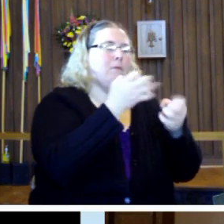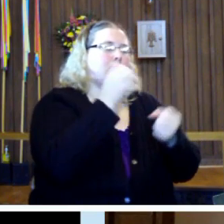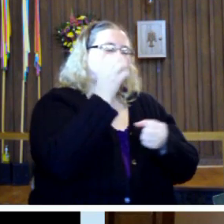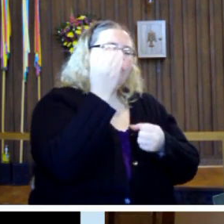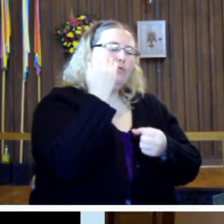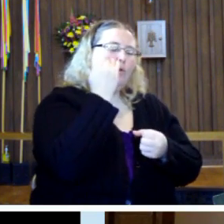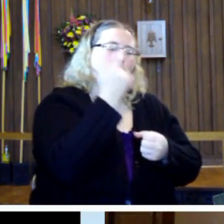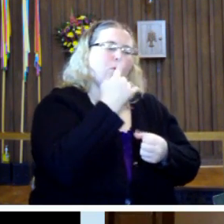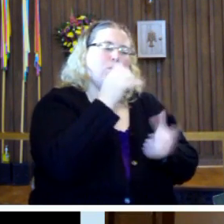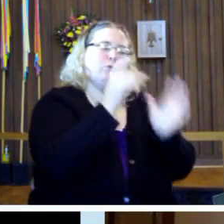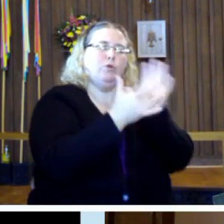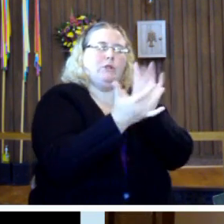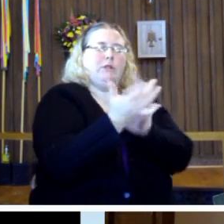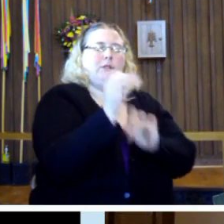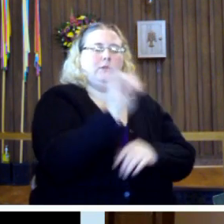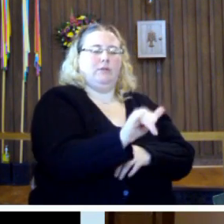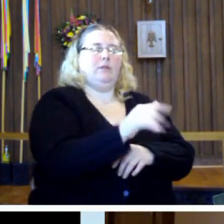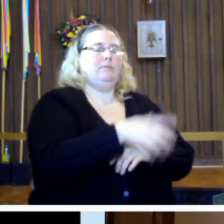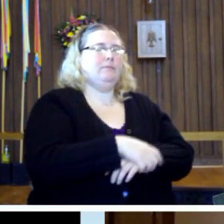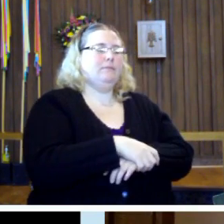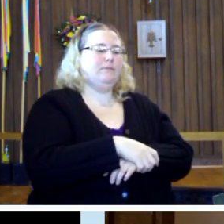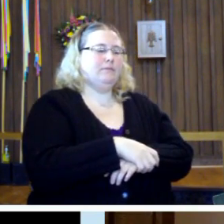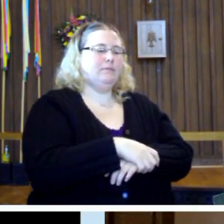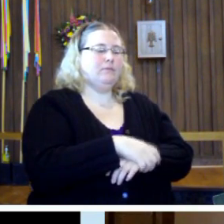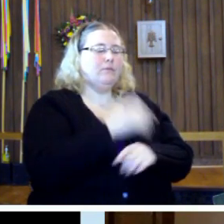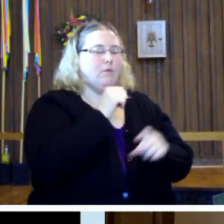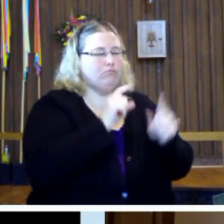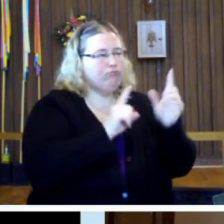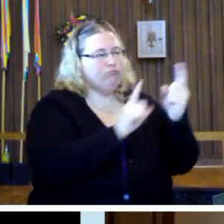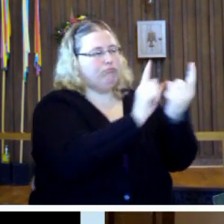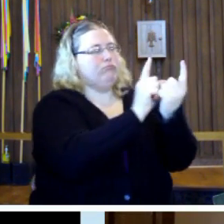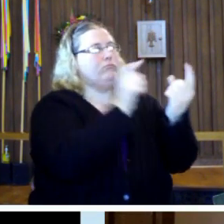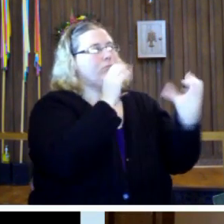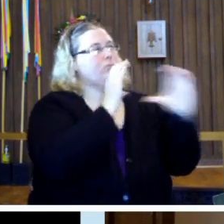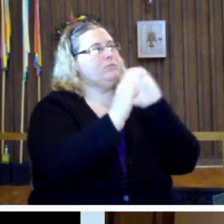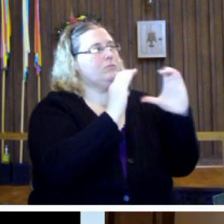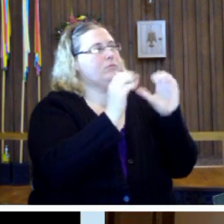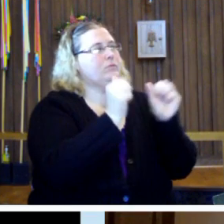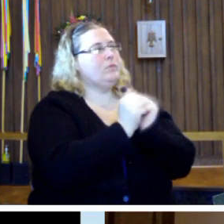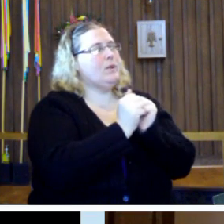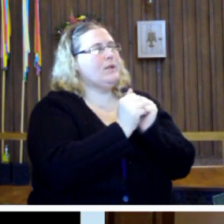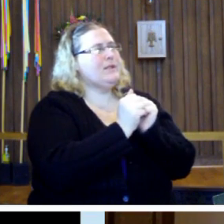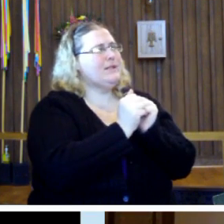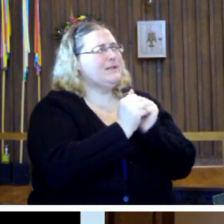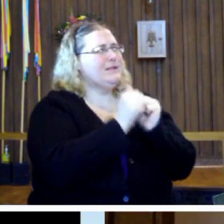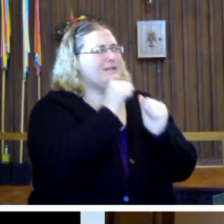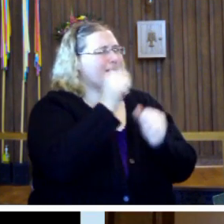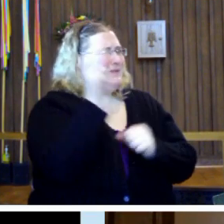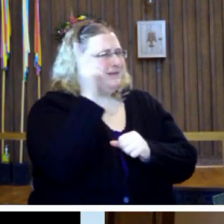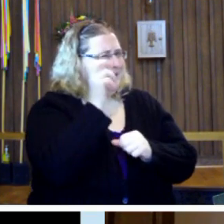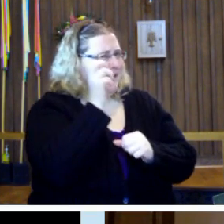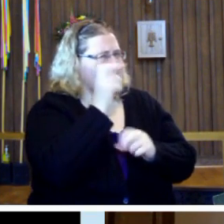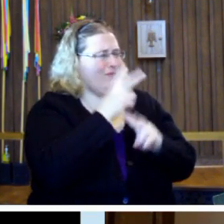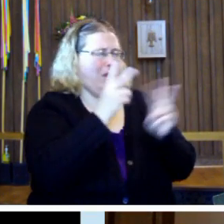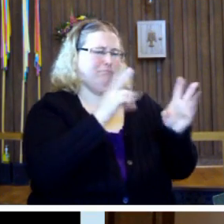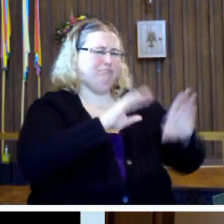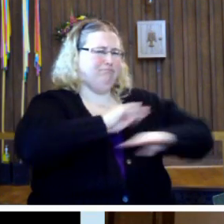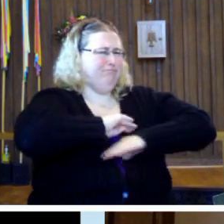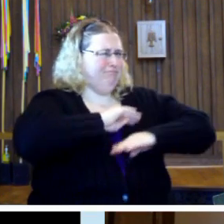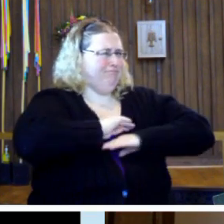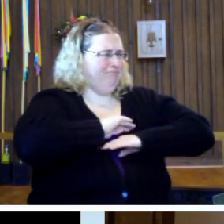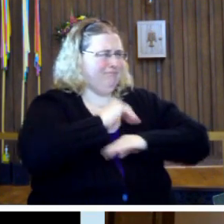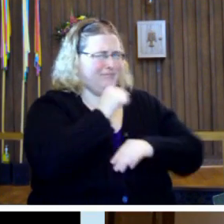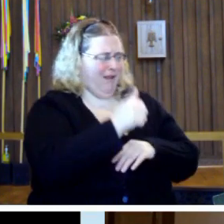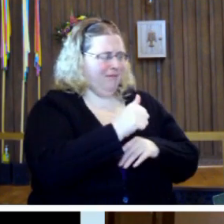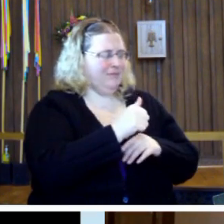get to know who this Jesus was. So he goes and he has this conversation, which doesn't sound very satisfying,